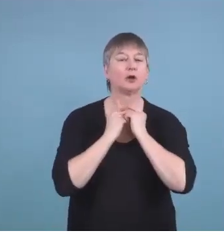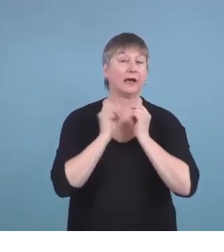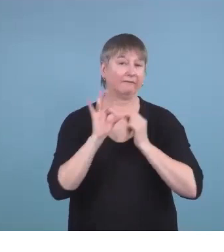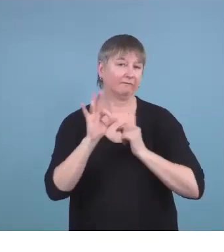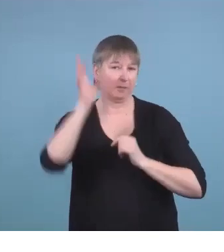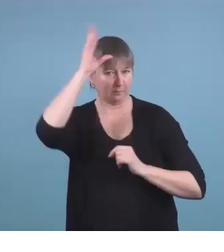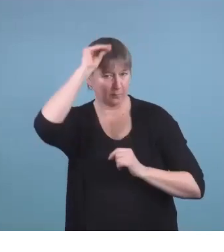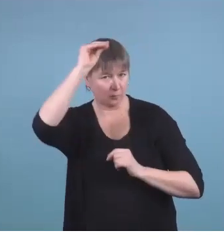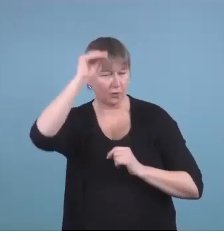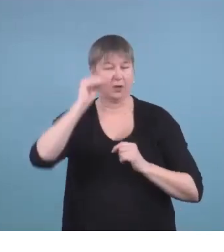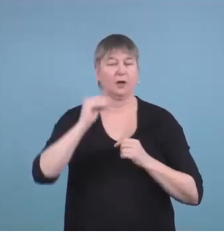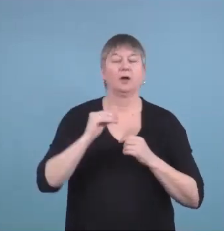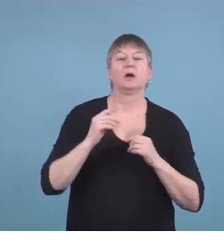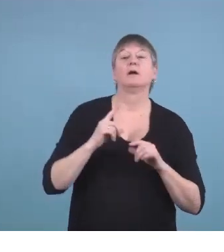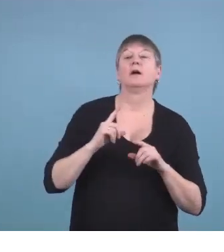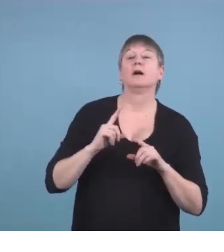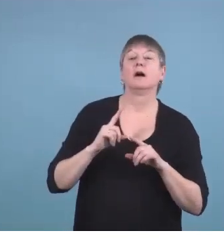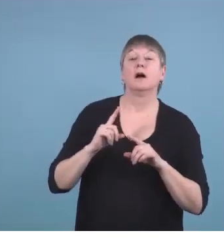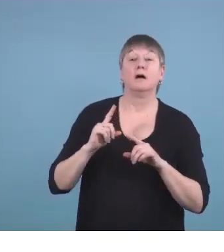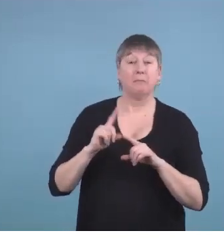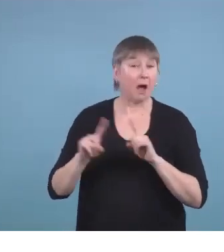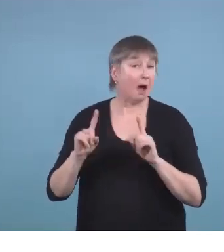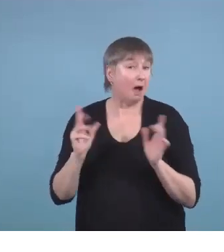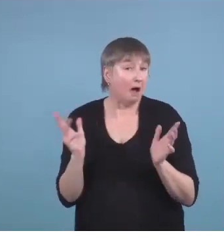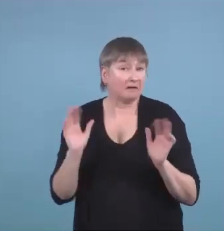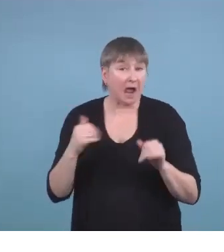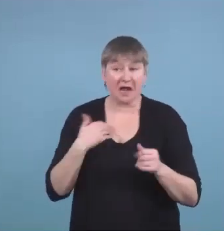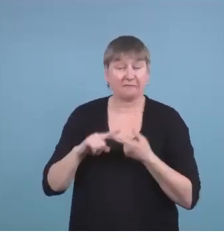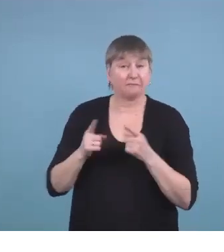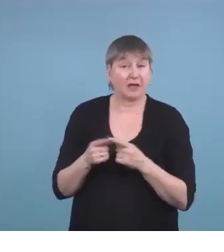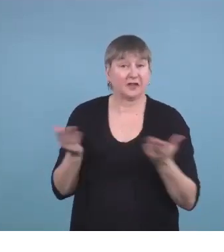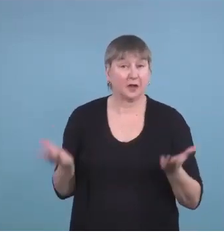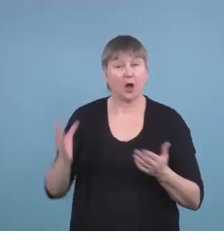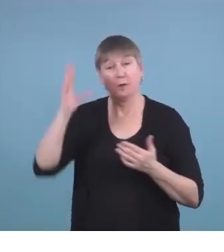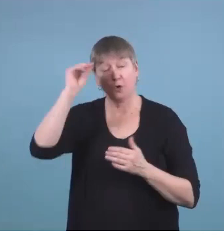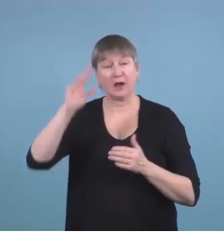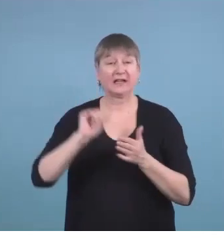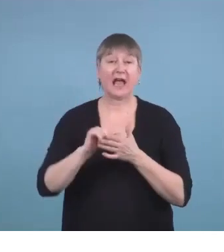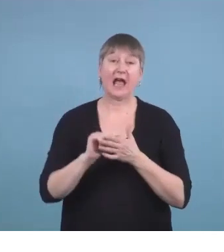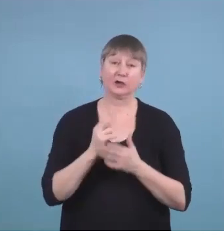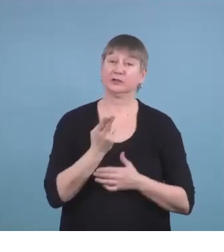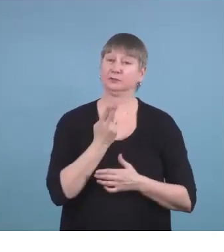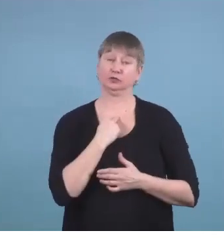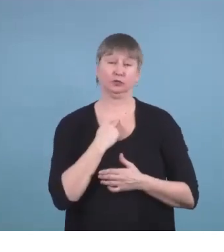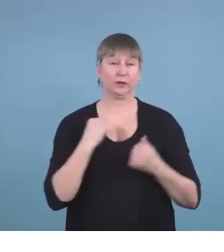But they can have their friends there. They can, the boys can wear a suit and tie and do some without the cap and gown.